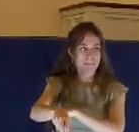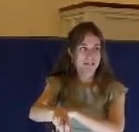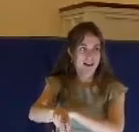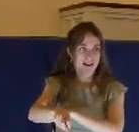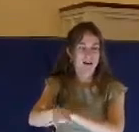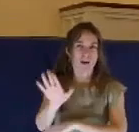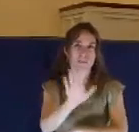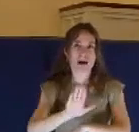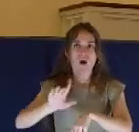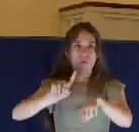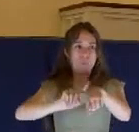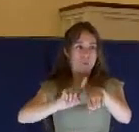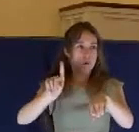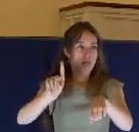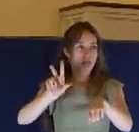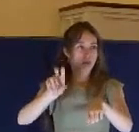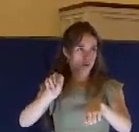the morning.